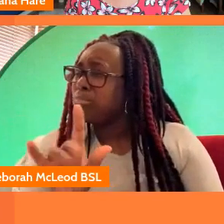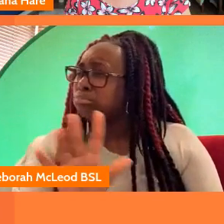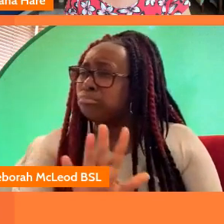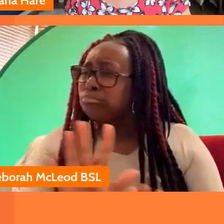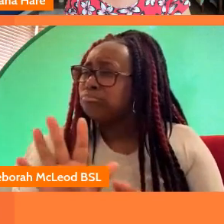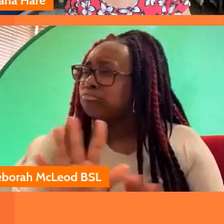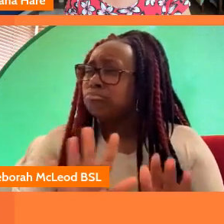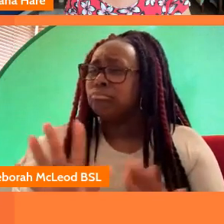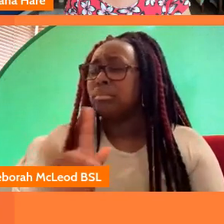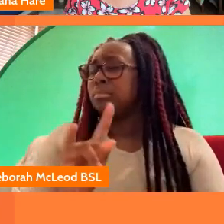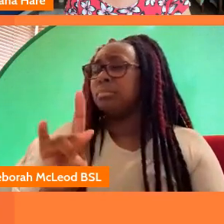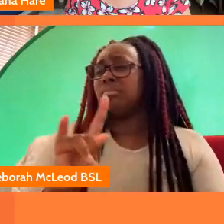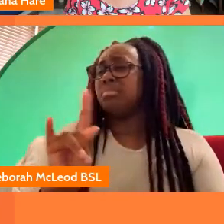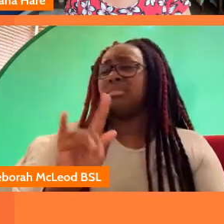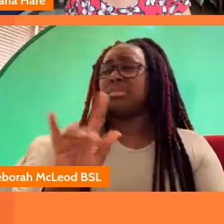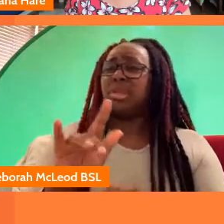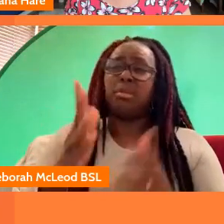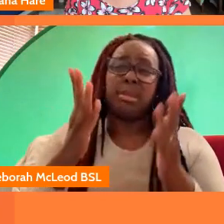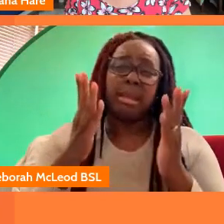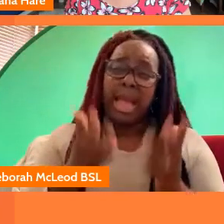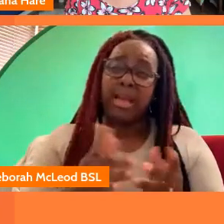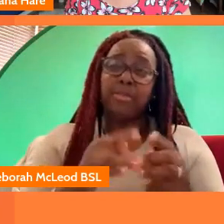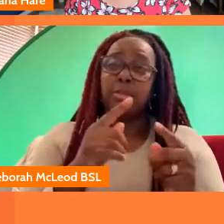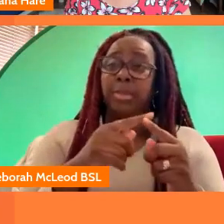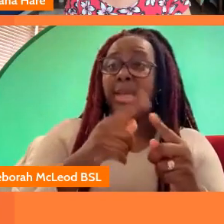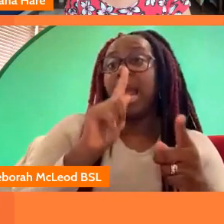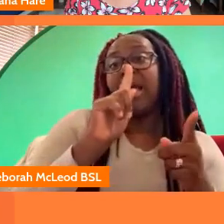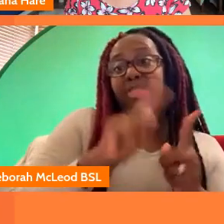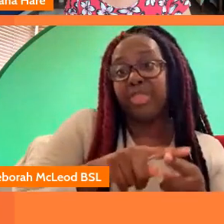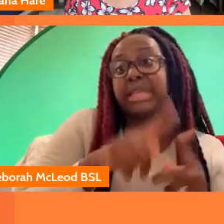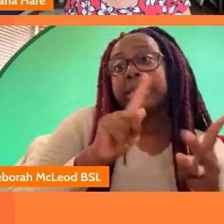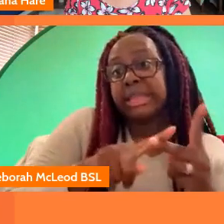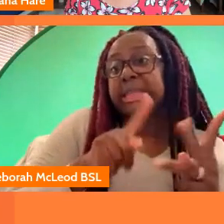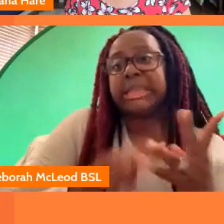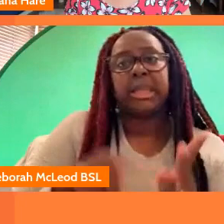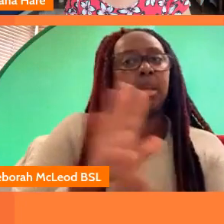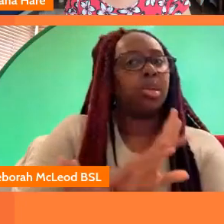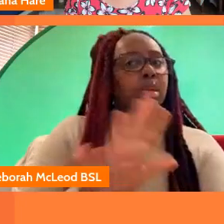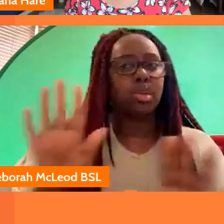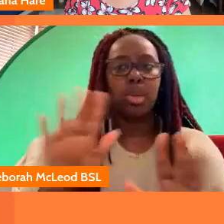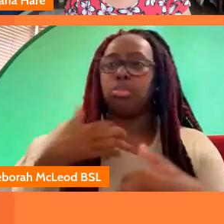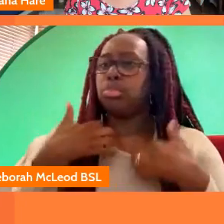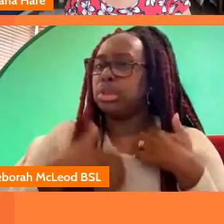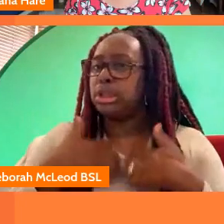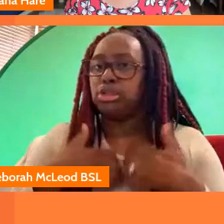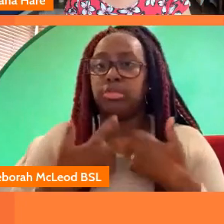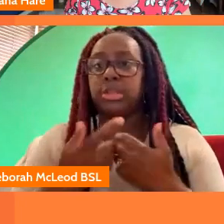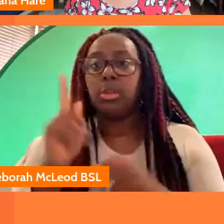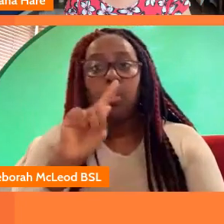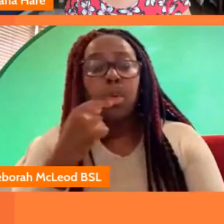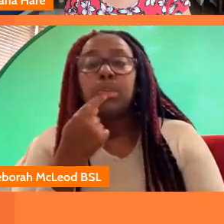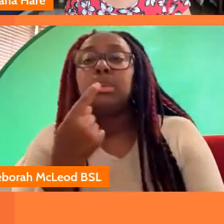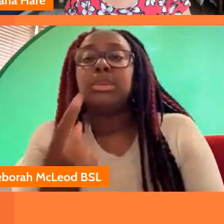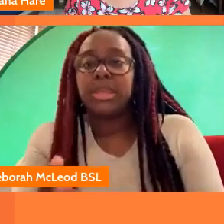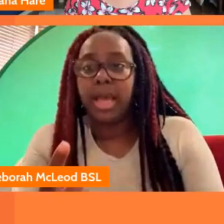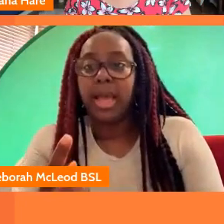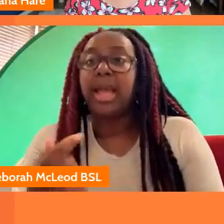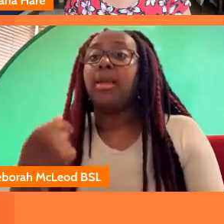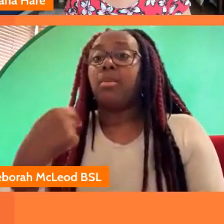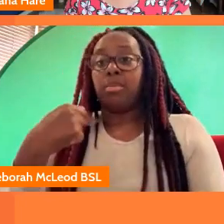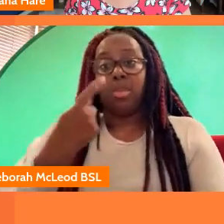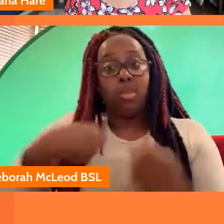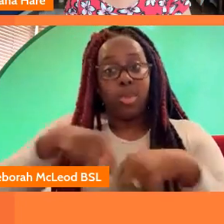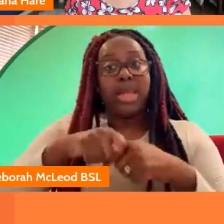know um this is that this they have to be like this way or they have to be like this what we're interested is that they've got something to say and we've got a process